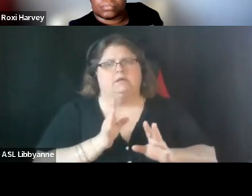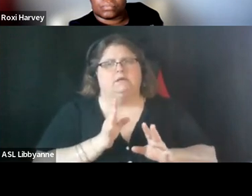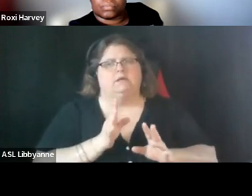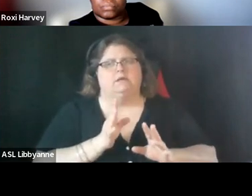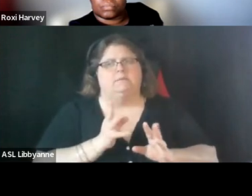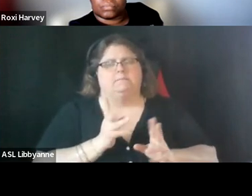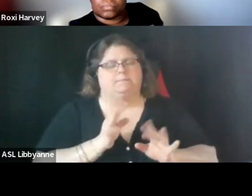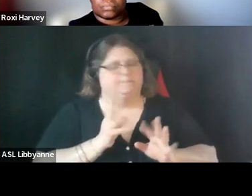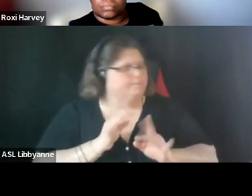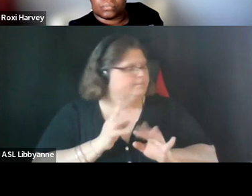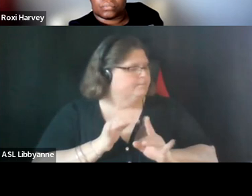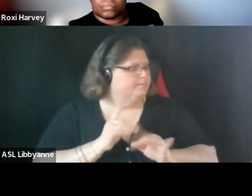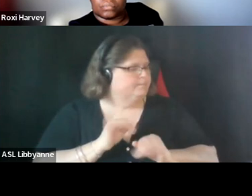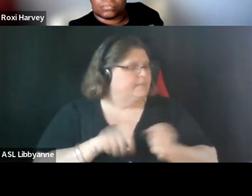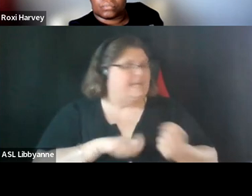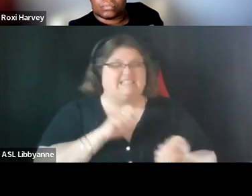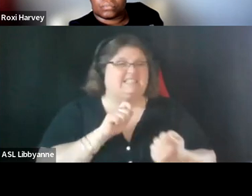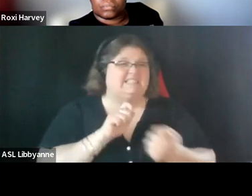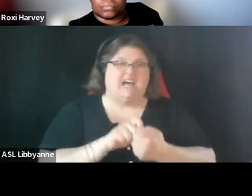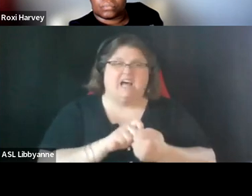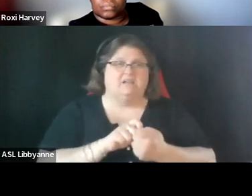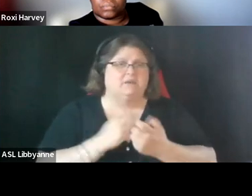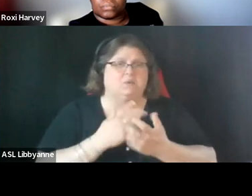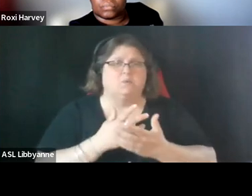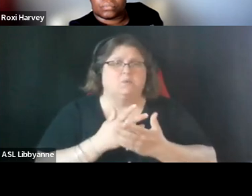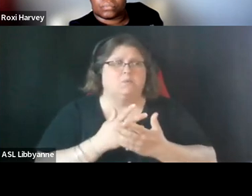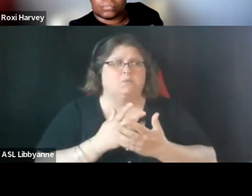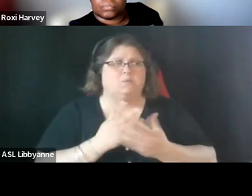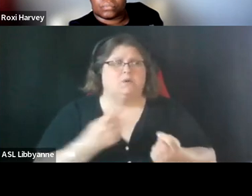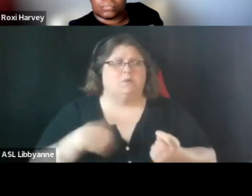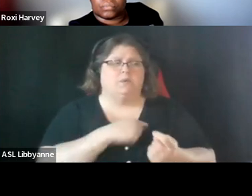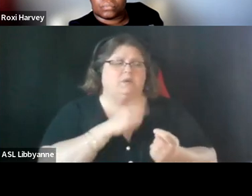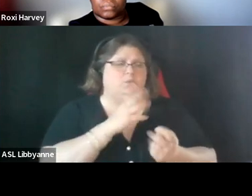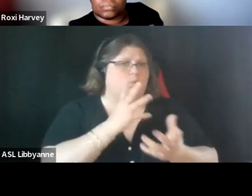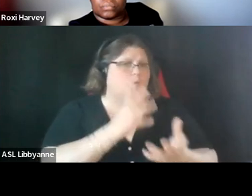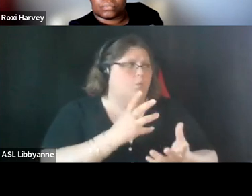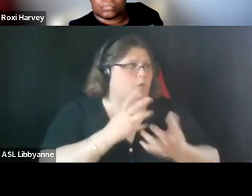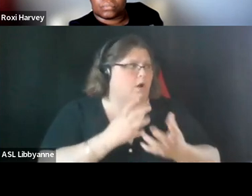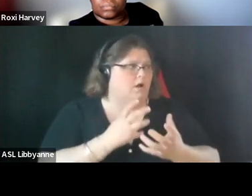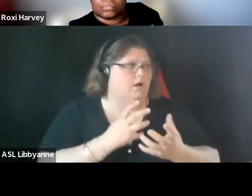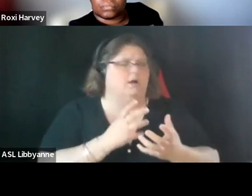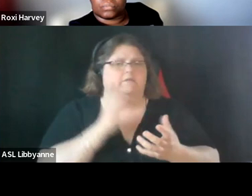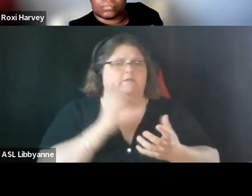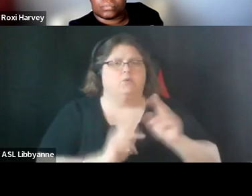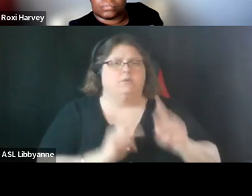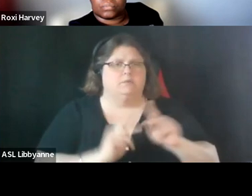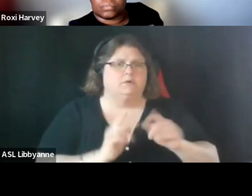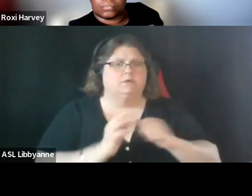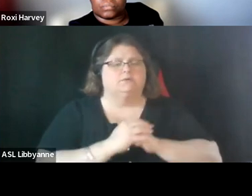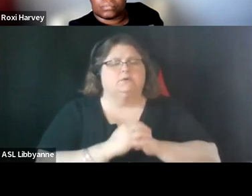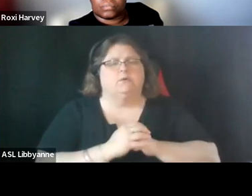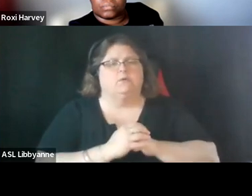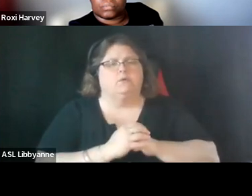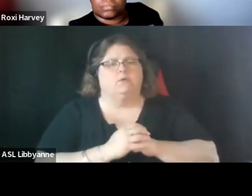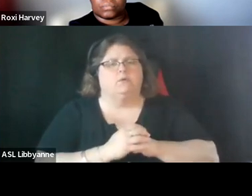um uh exactly what the public and and what we as a committee are looking for in and people hopefully we're finding uh